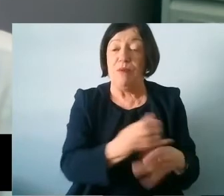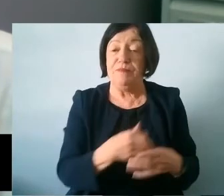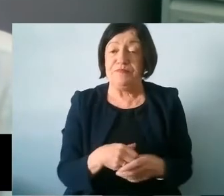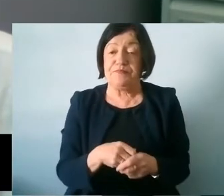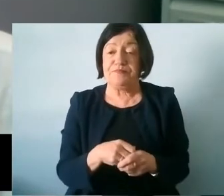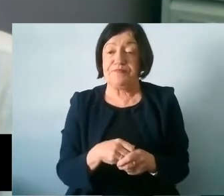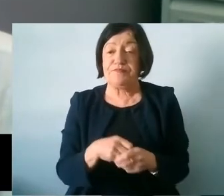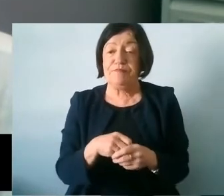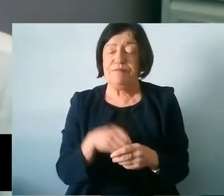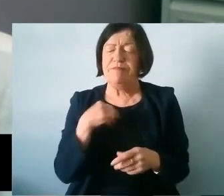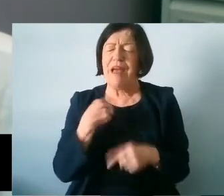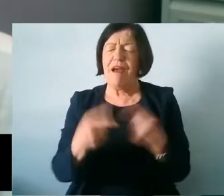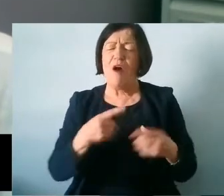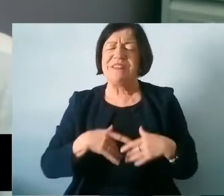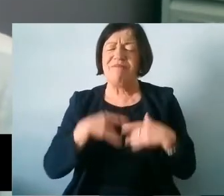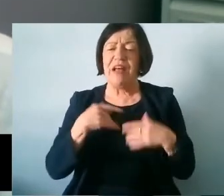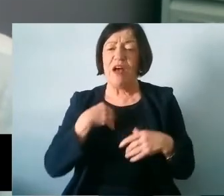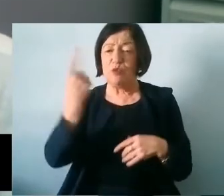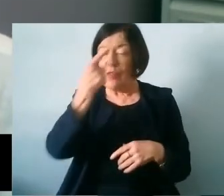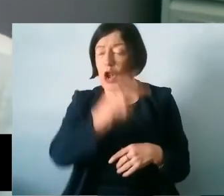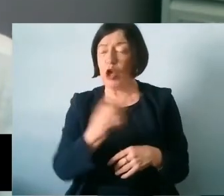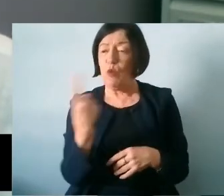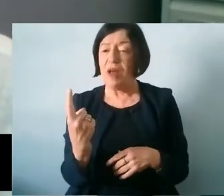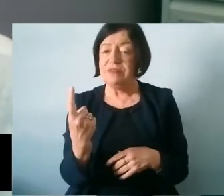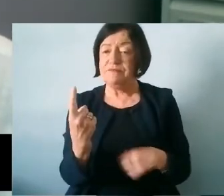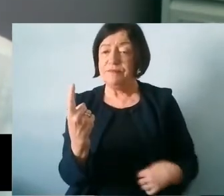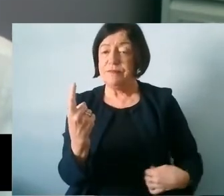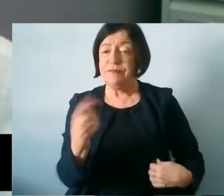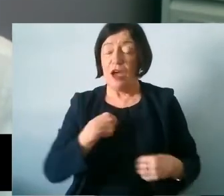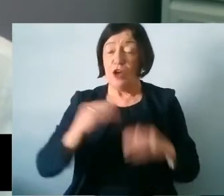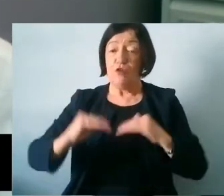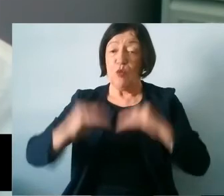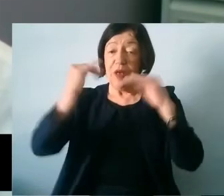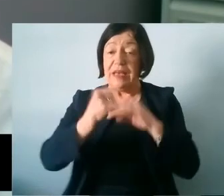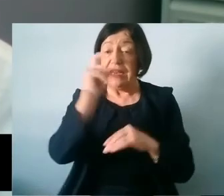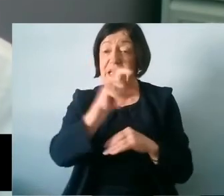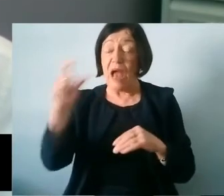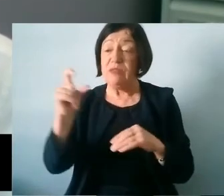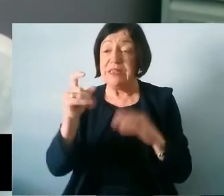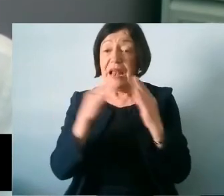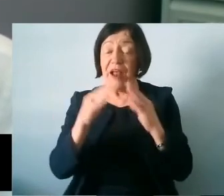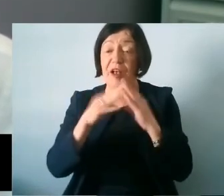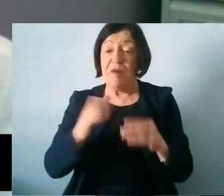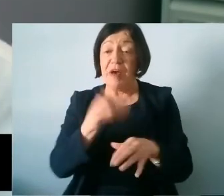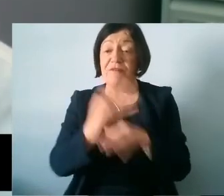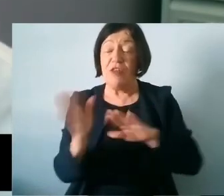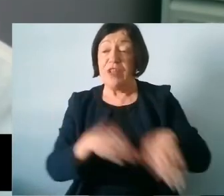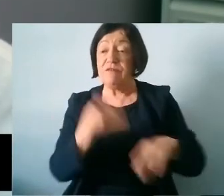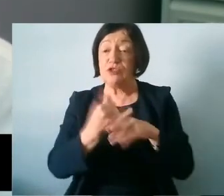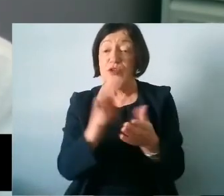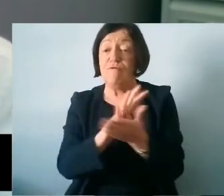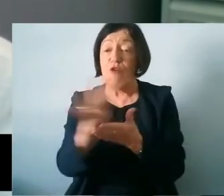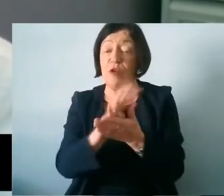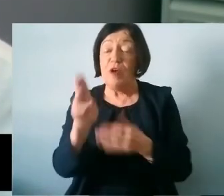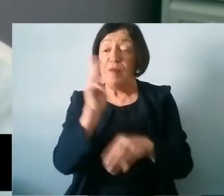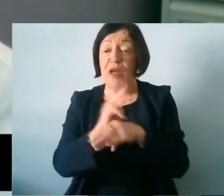I've always felt that I was one of the lucky ones. I grew up in a council estate, my father left school at 14, my